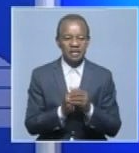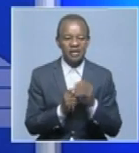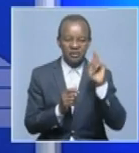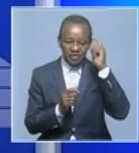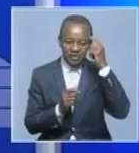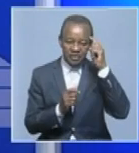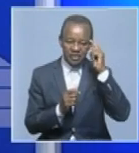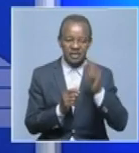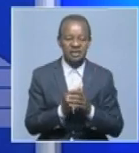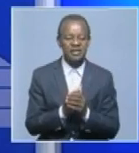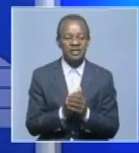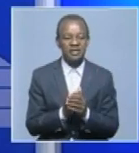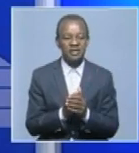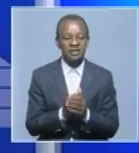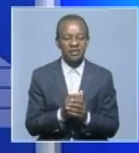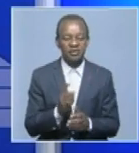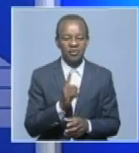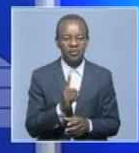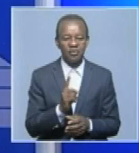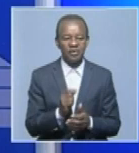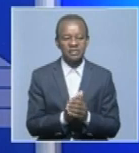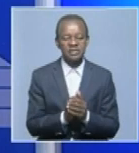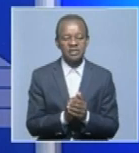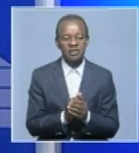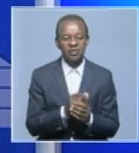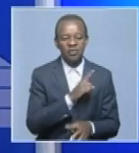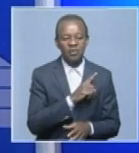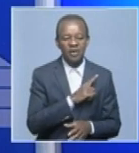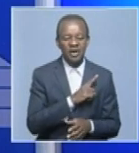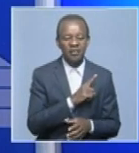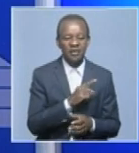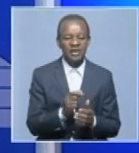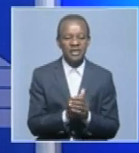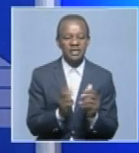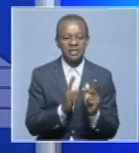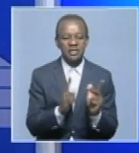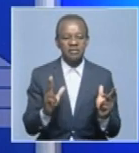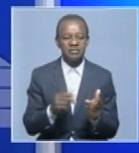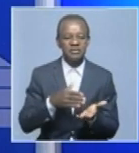human rights violations in the country, irrespective of who the perpetrator is?